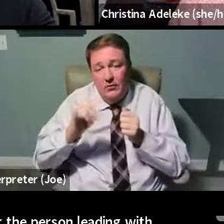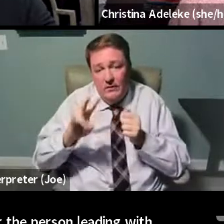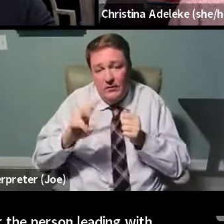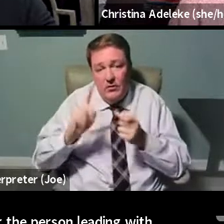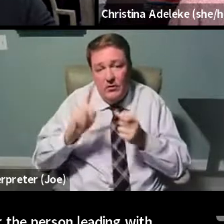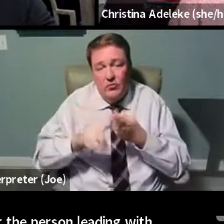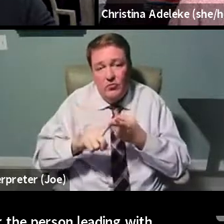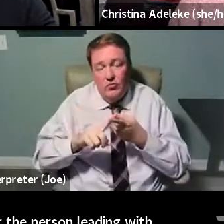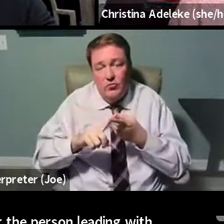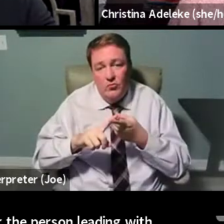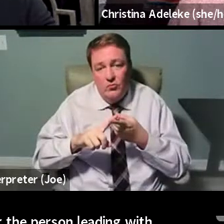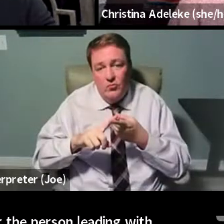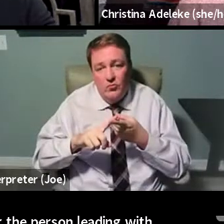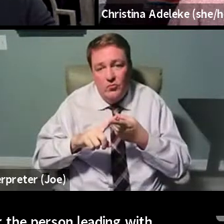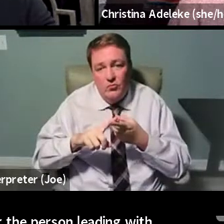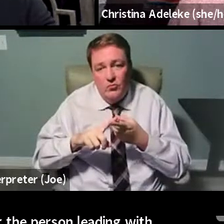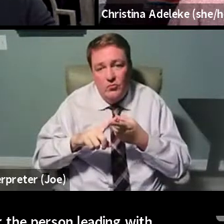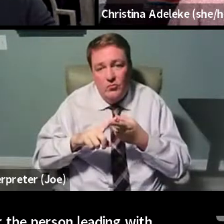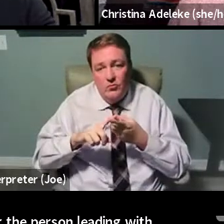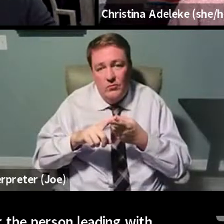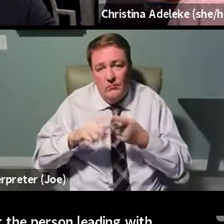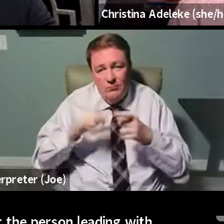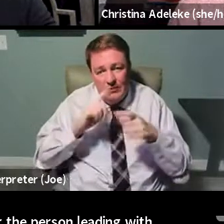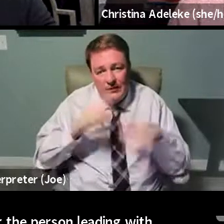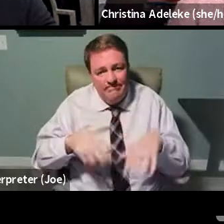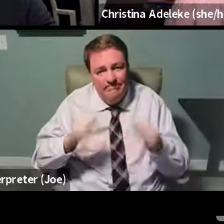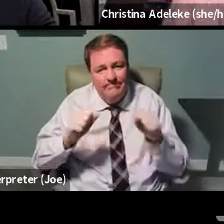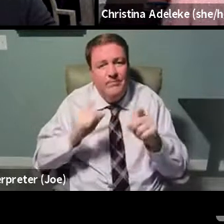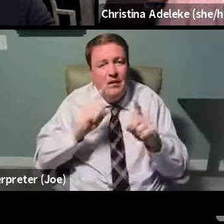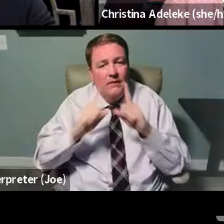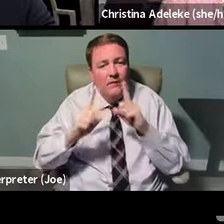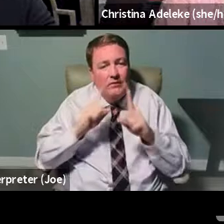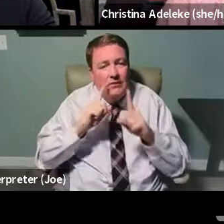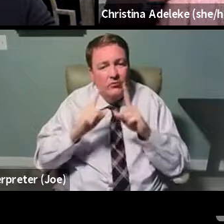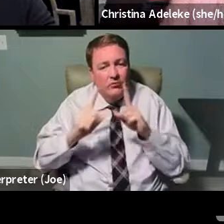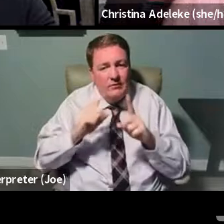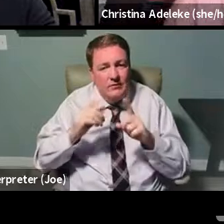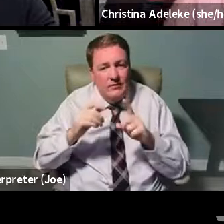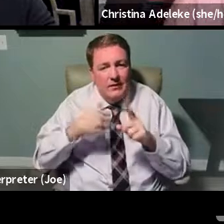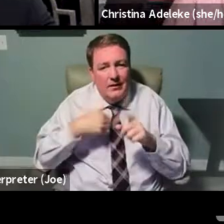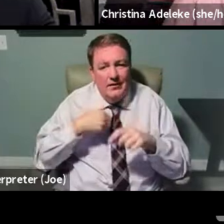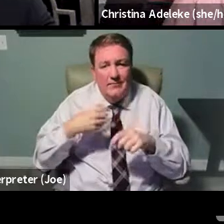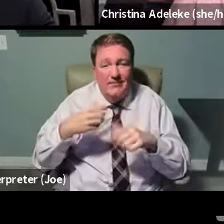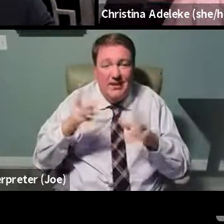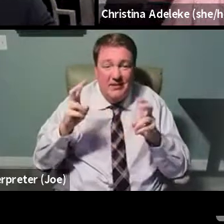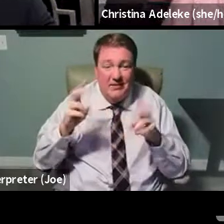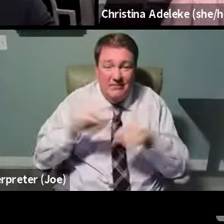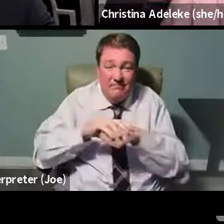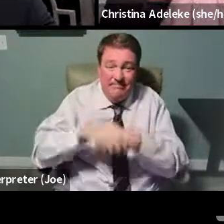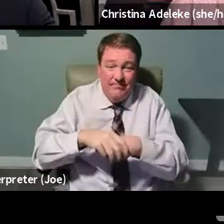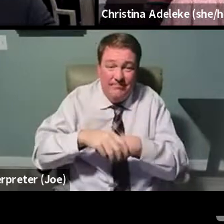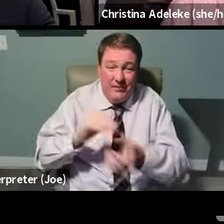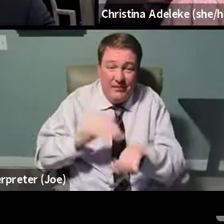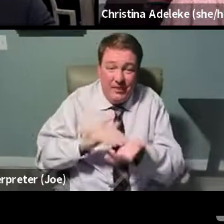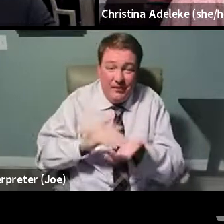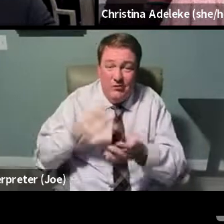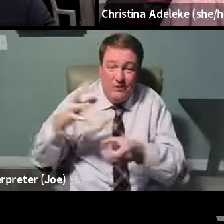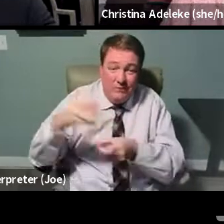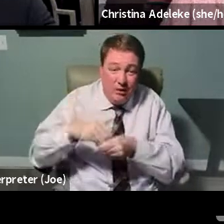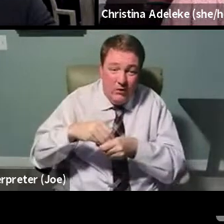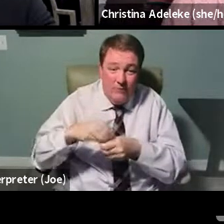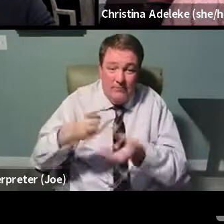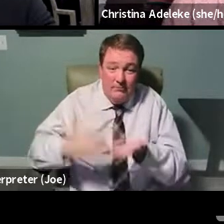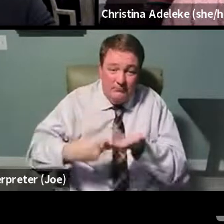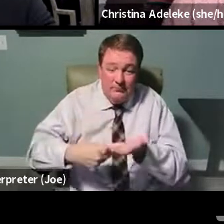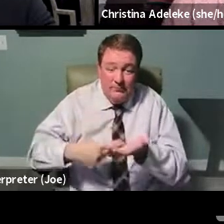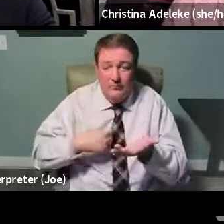able to bring a conversation, to make that physician engage into the conversation about what does it really